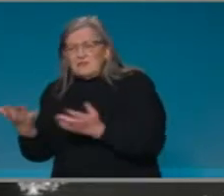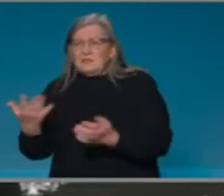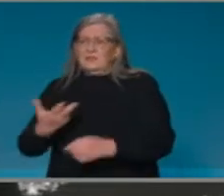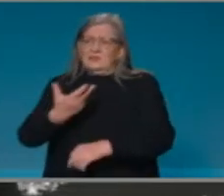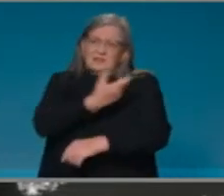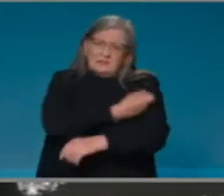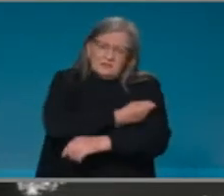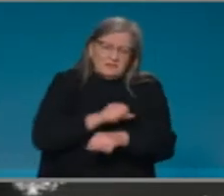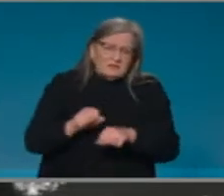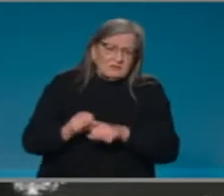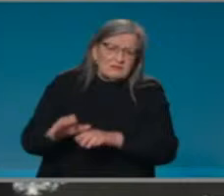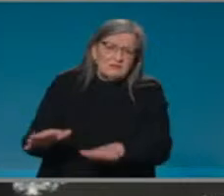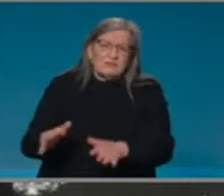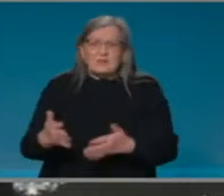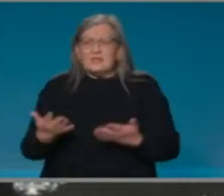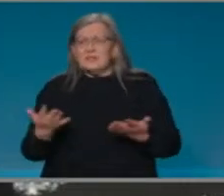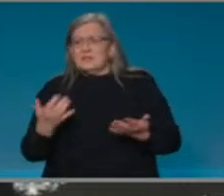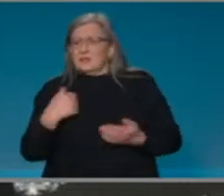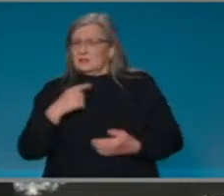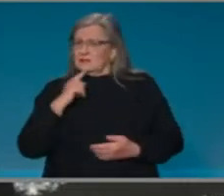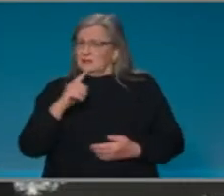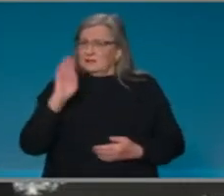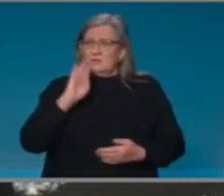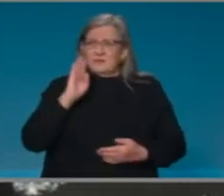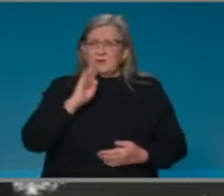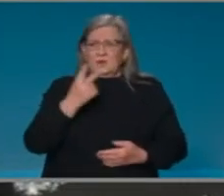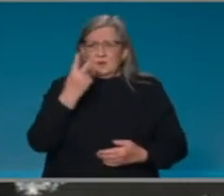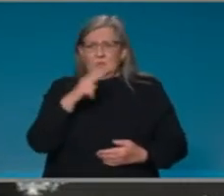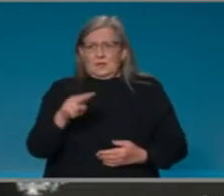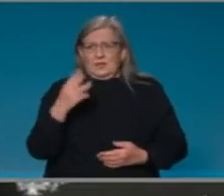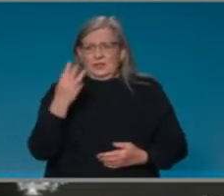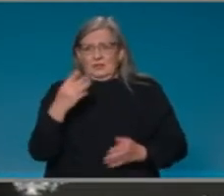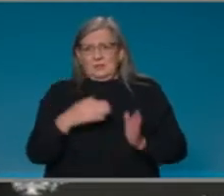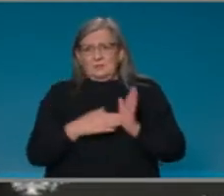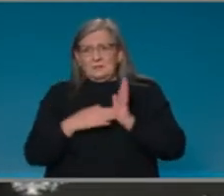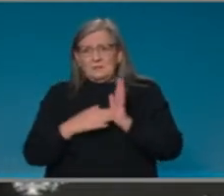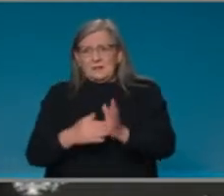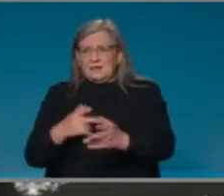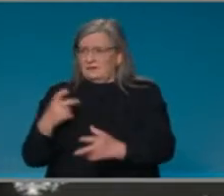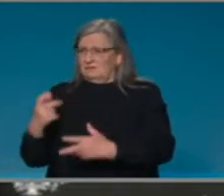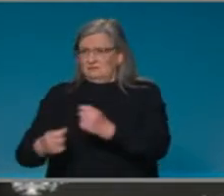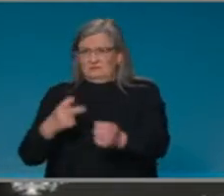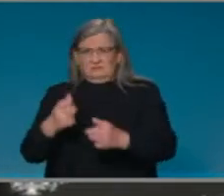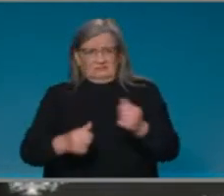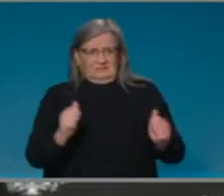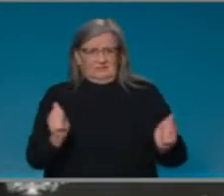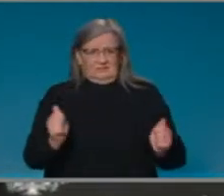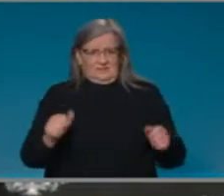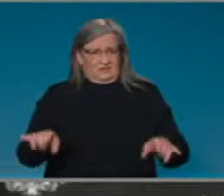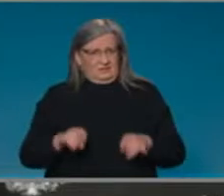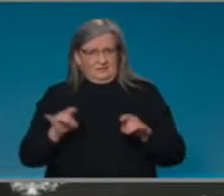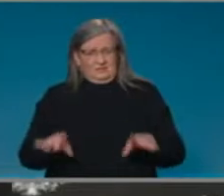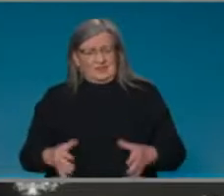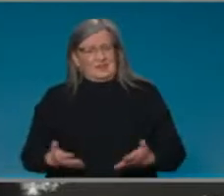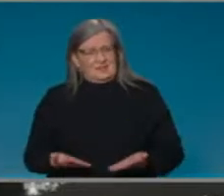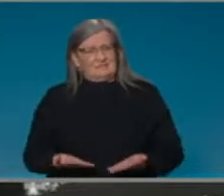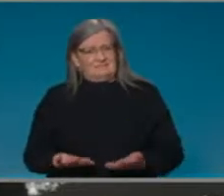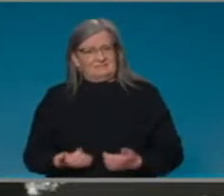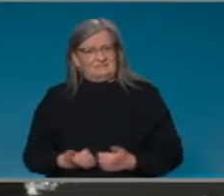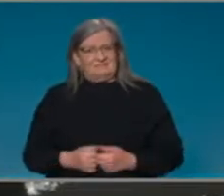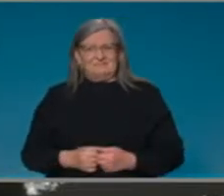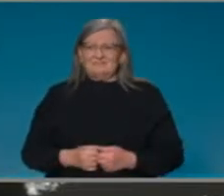23 million doses have now been delivered in Australia. But we're moving to an additional